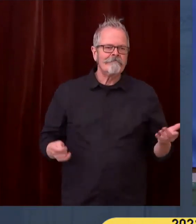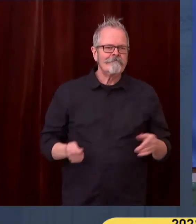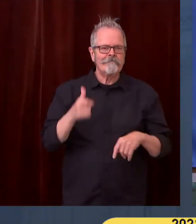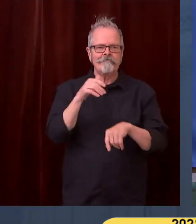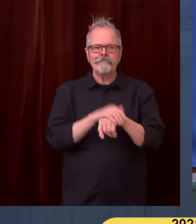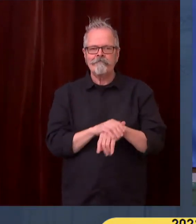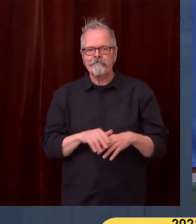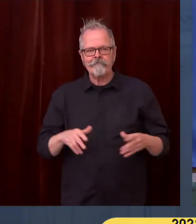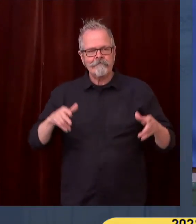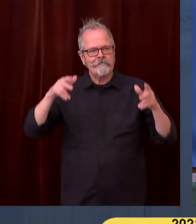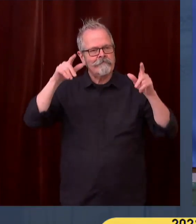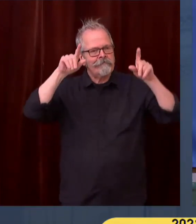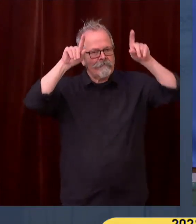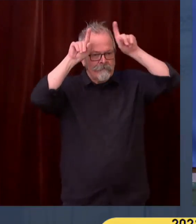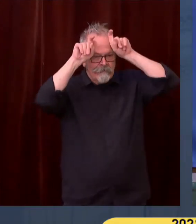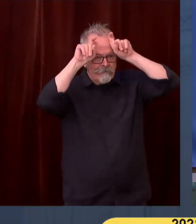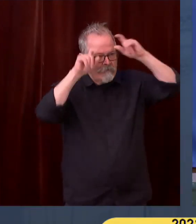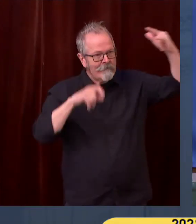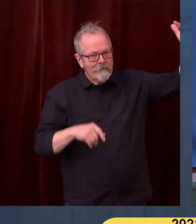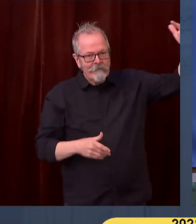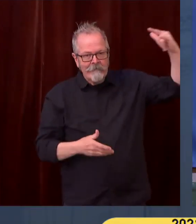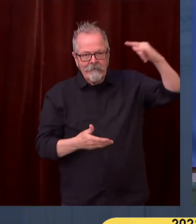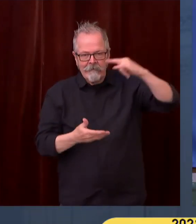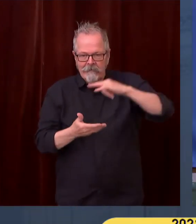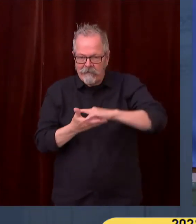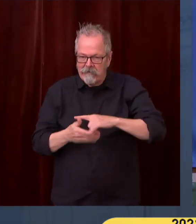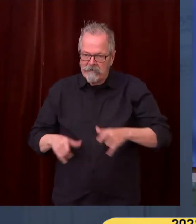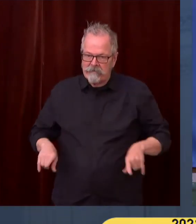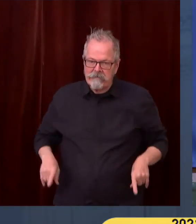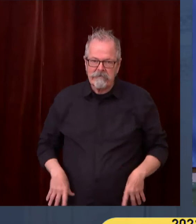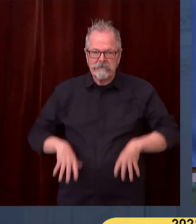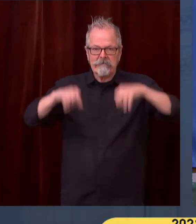this pandemic. It is under our control.